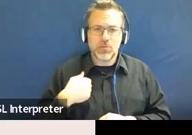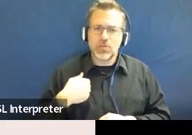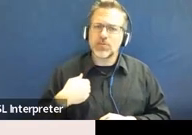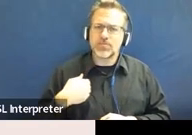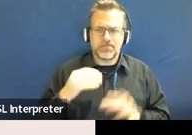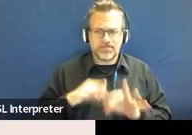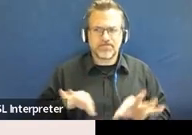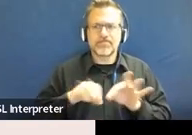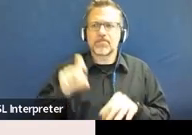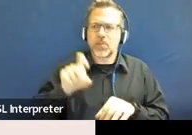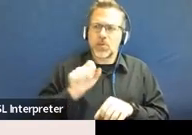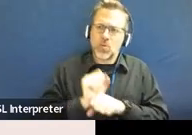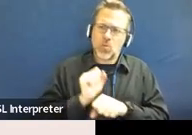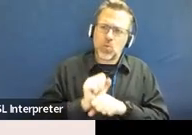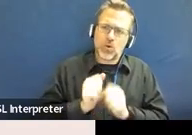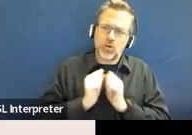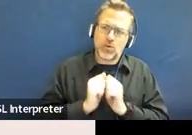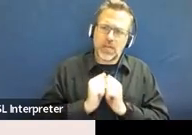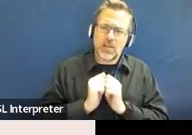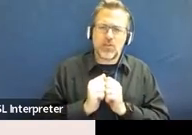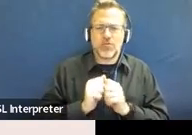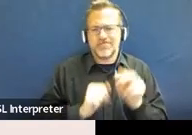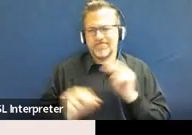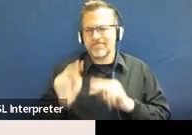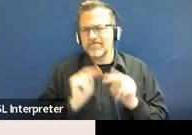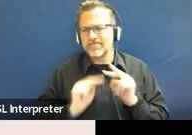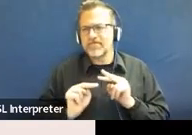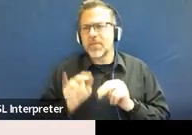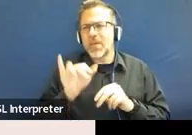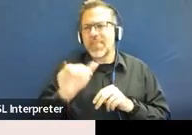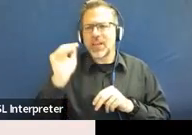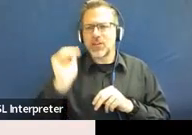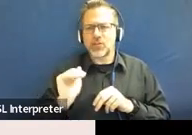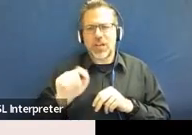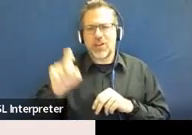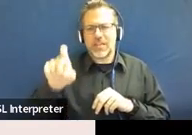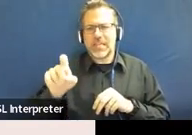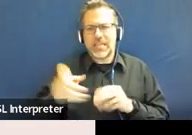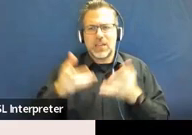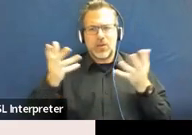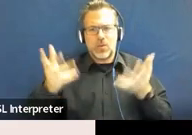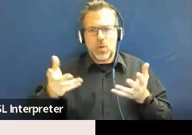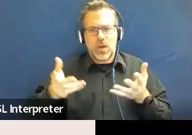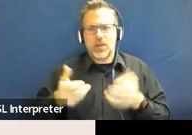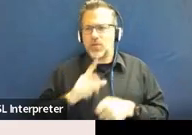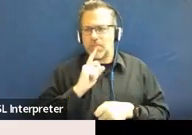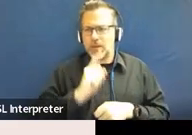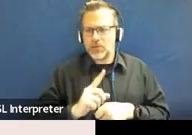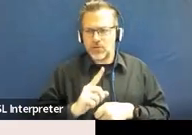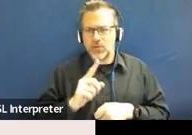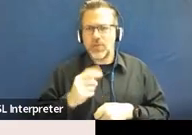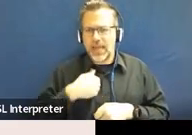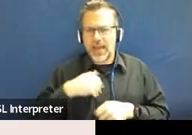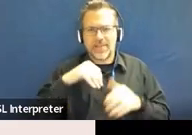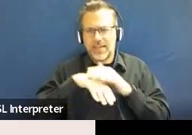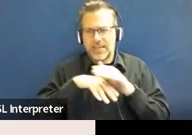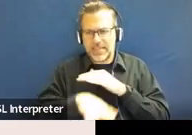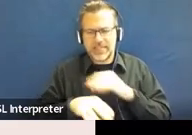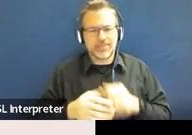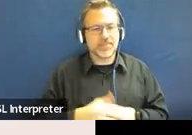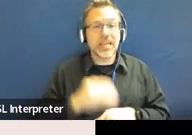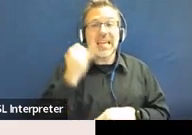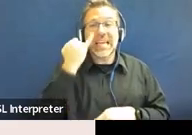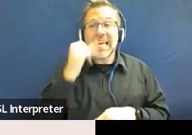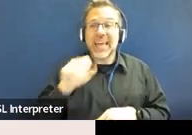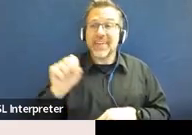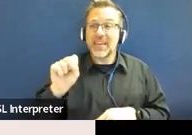what does this child need to continue to have this access and work towards their IEP goals. So, the SAU